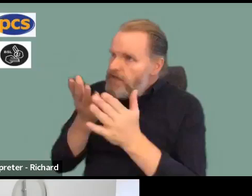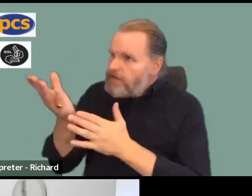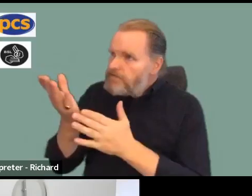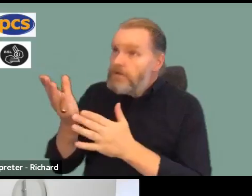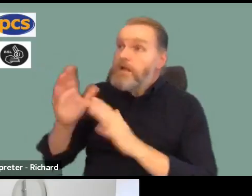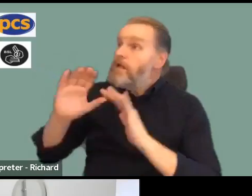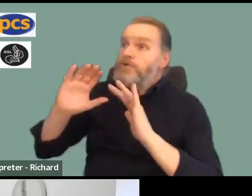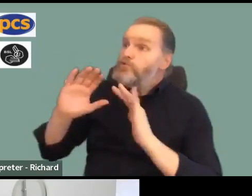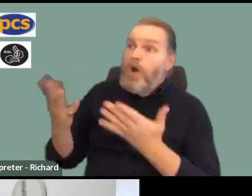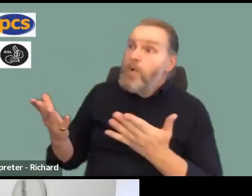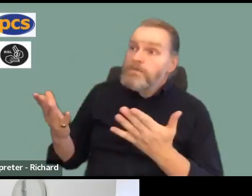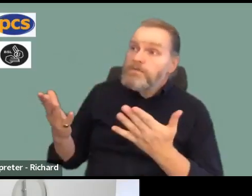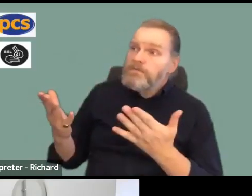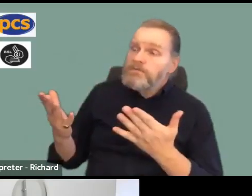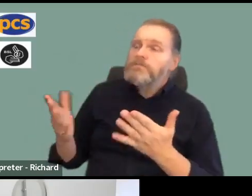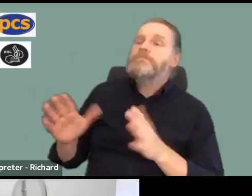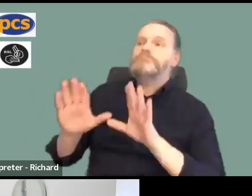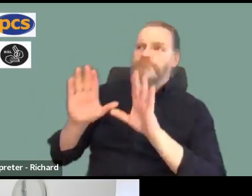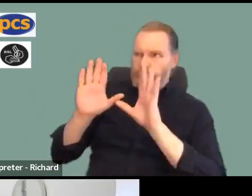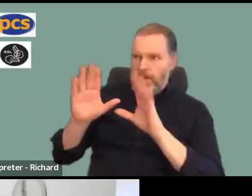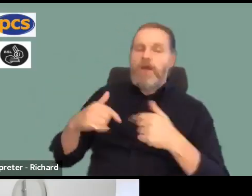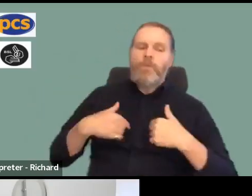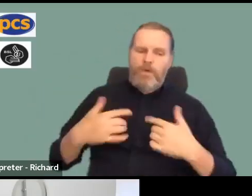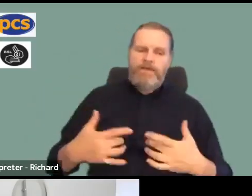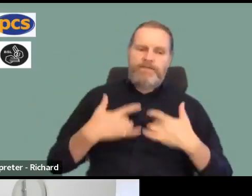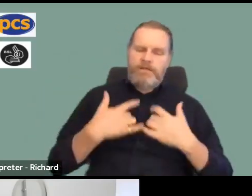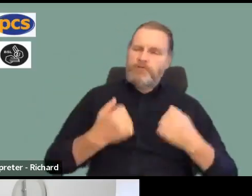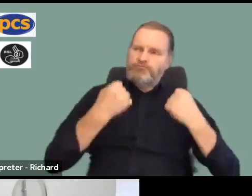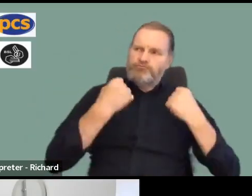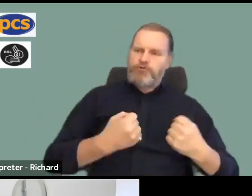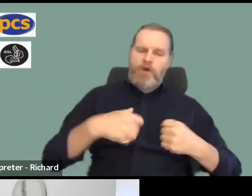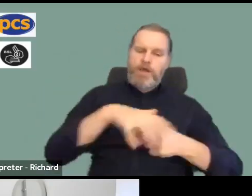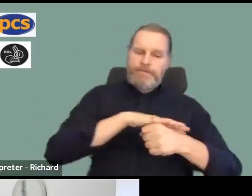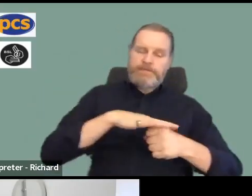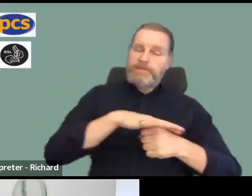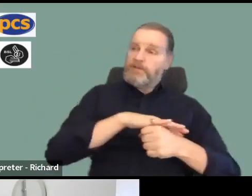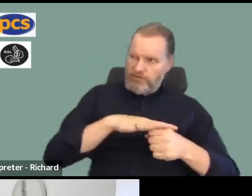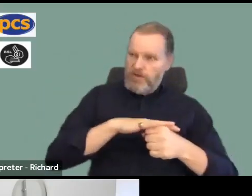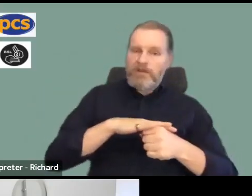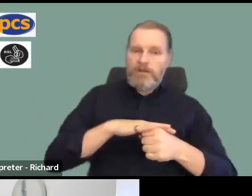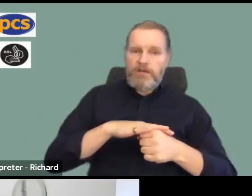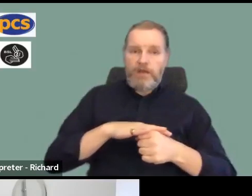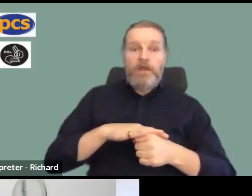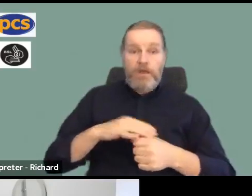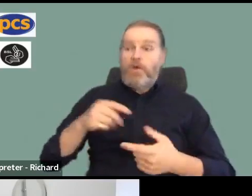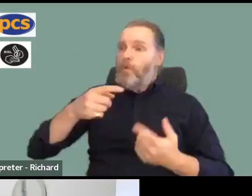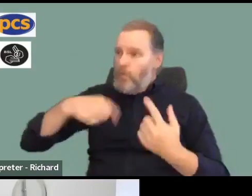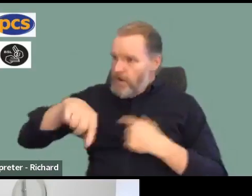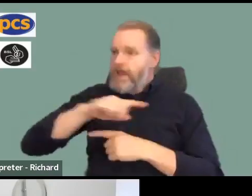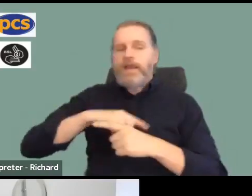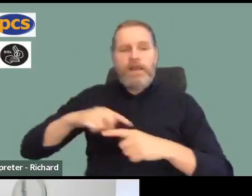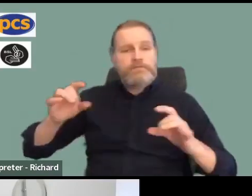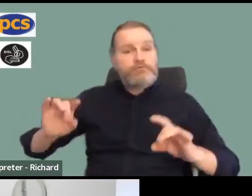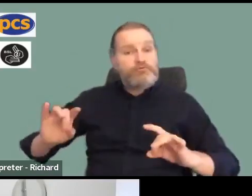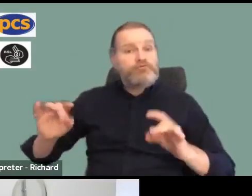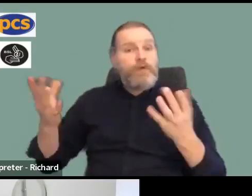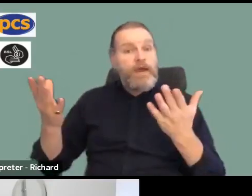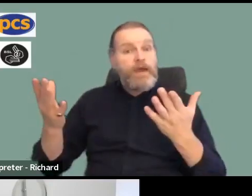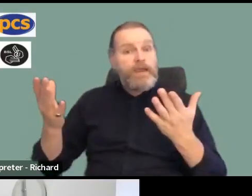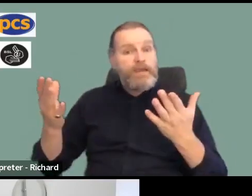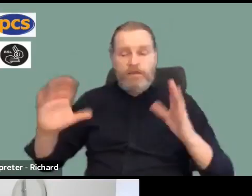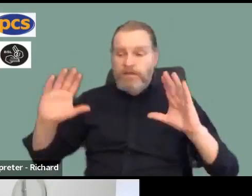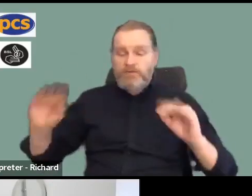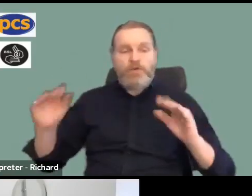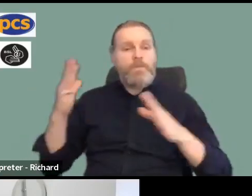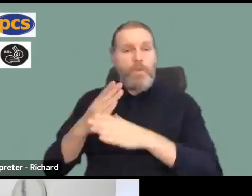believe that with this position that we're currently in, we have the ability to call the type of industrial action that could